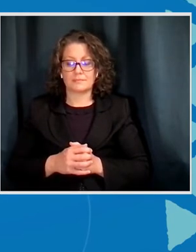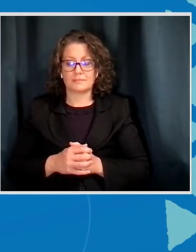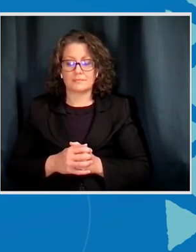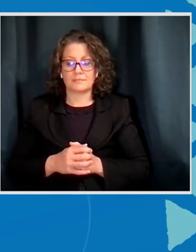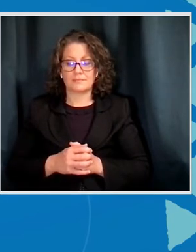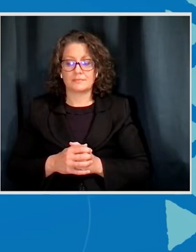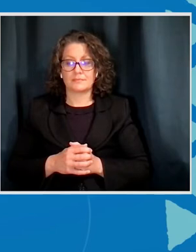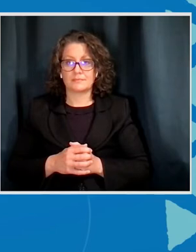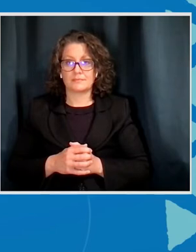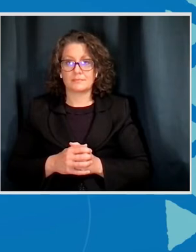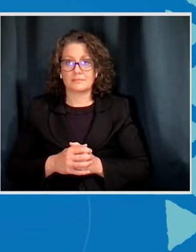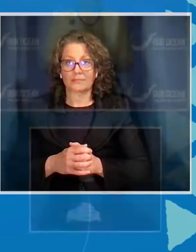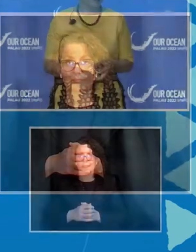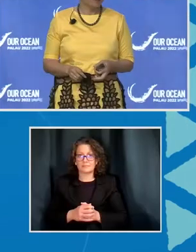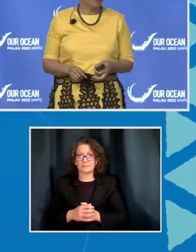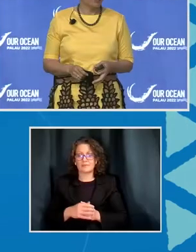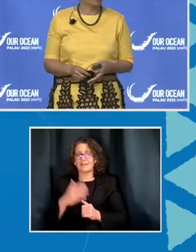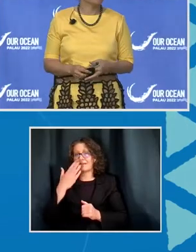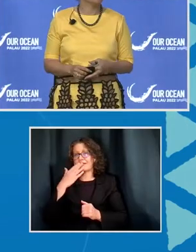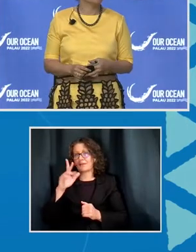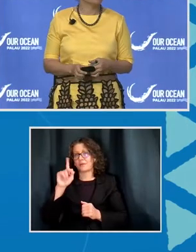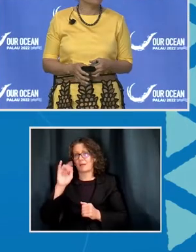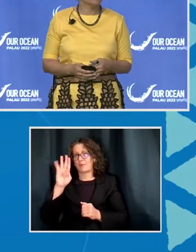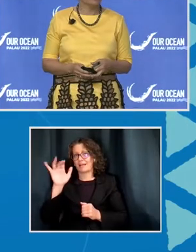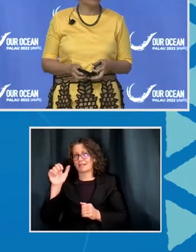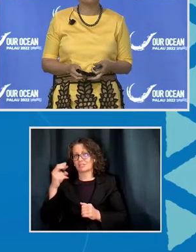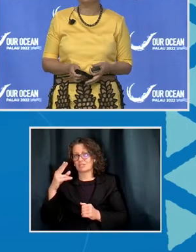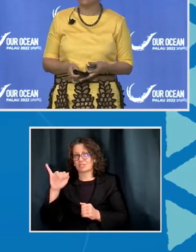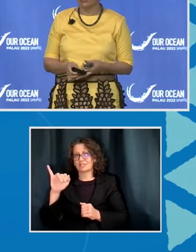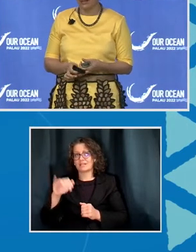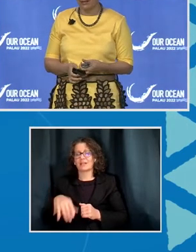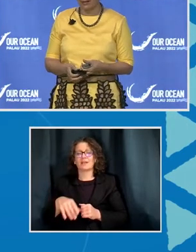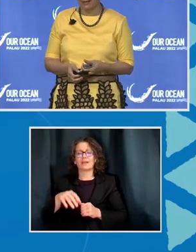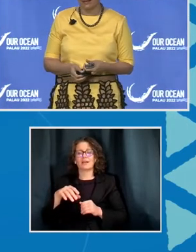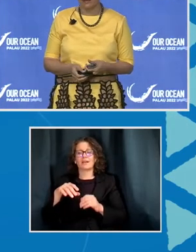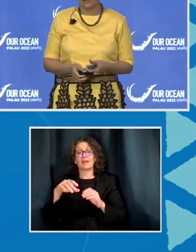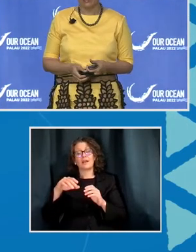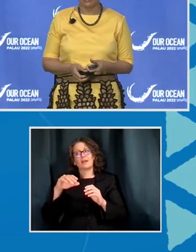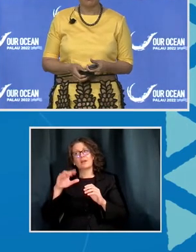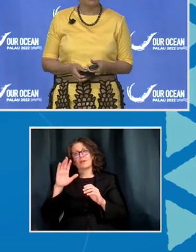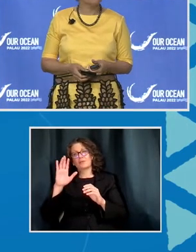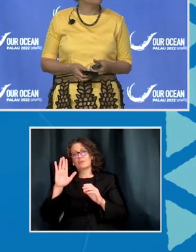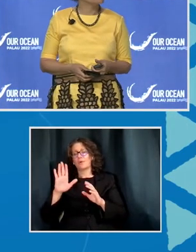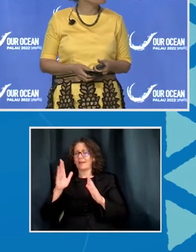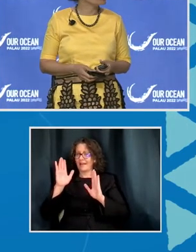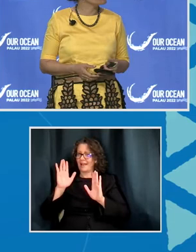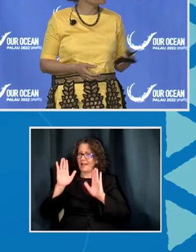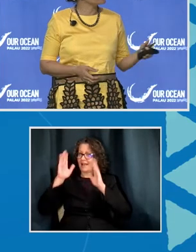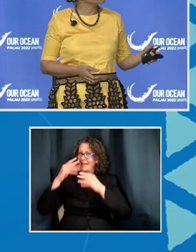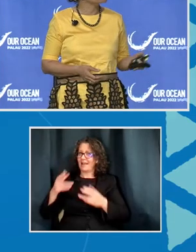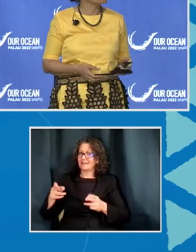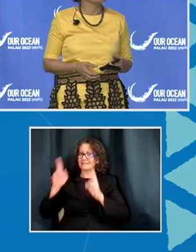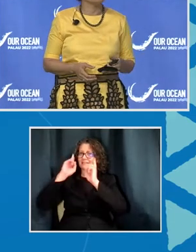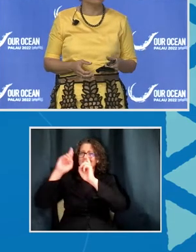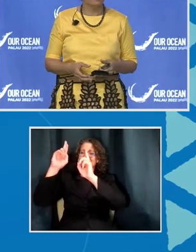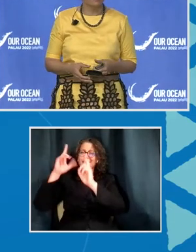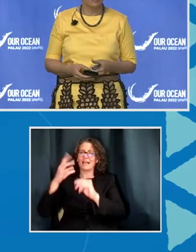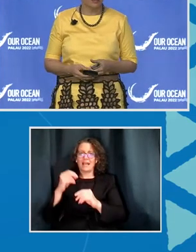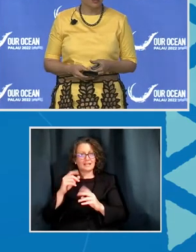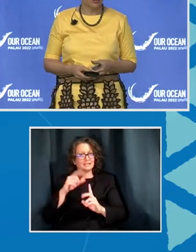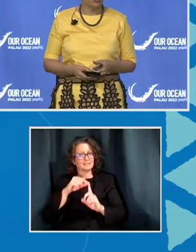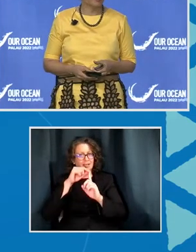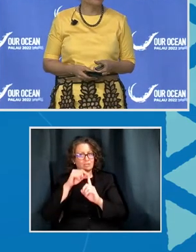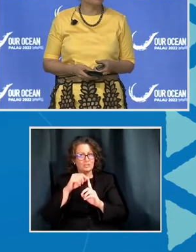Thank you, Mr. Kaboyashi. Your Excellencies and distinguished delegates. I'm humbled to join my esteemed co